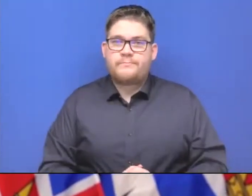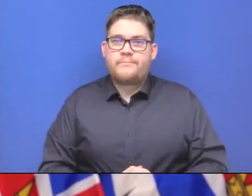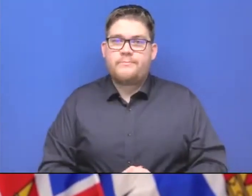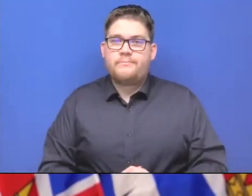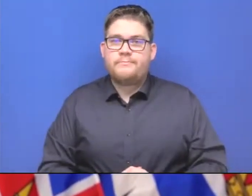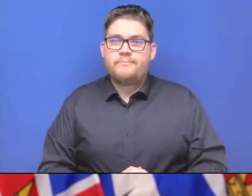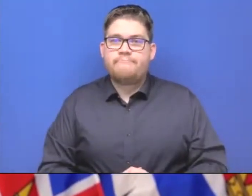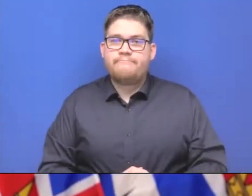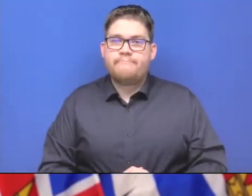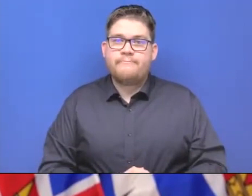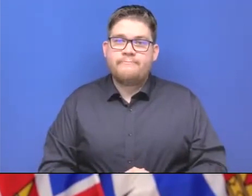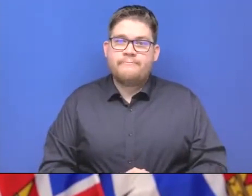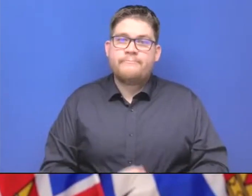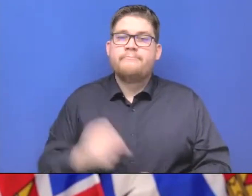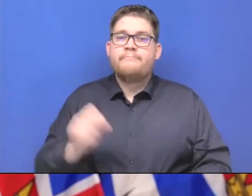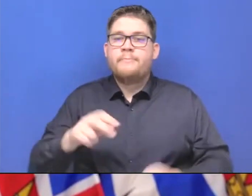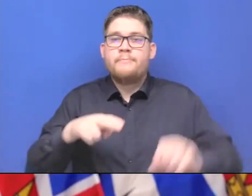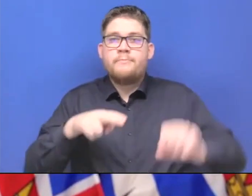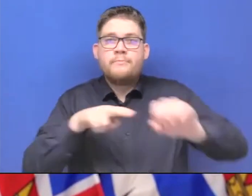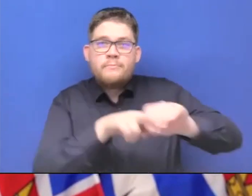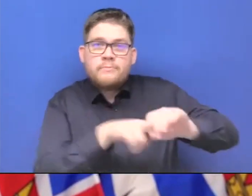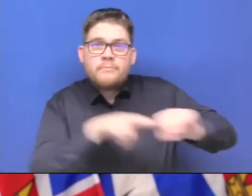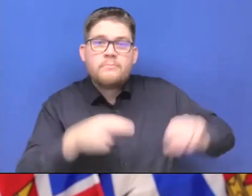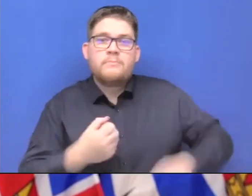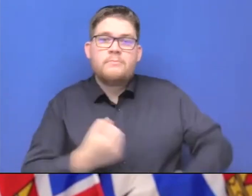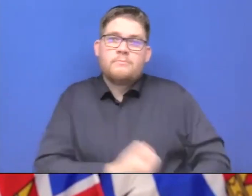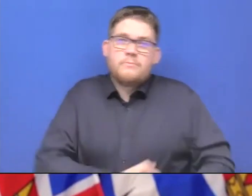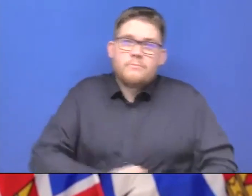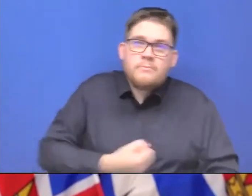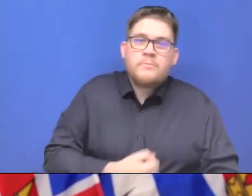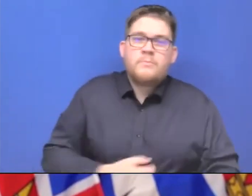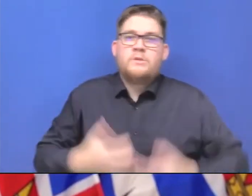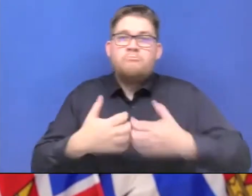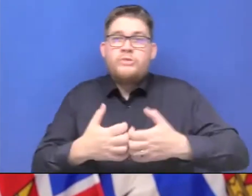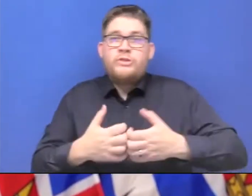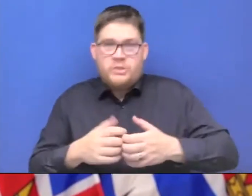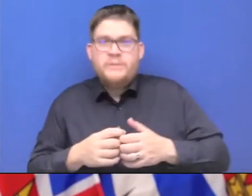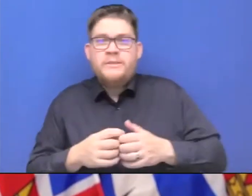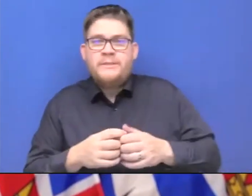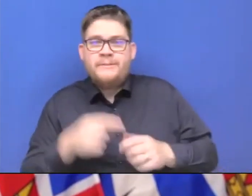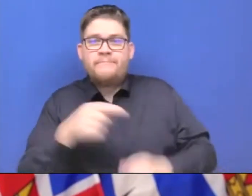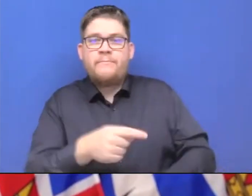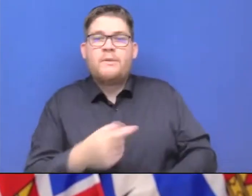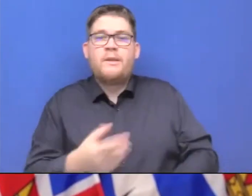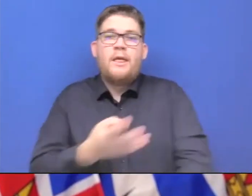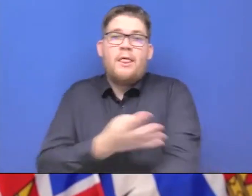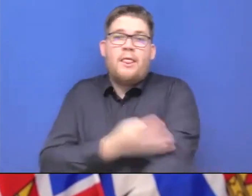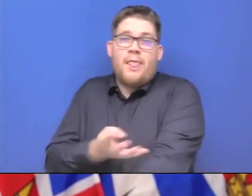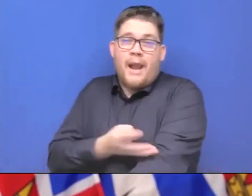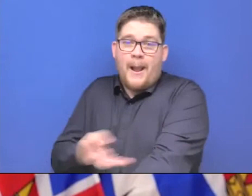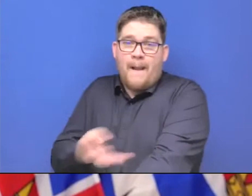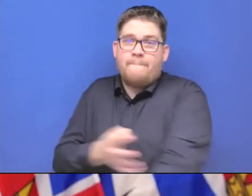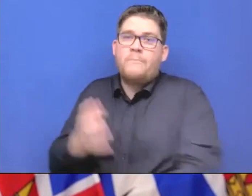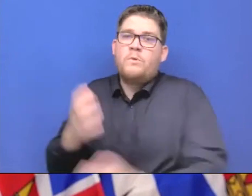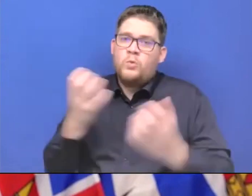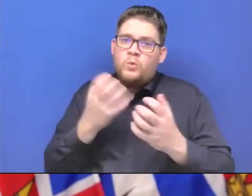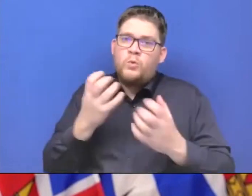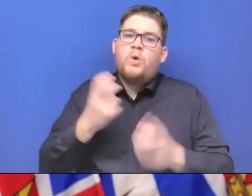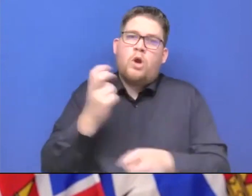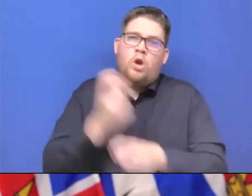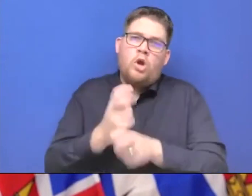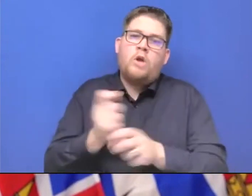surgery in interior health in this week. And just as we did in long-term care, we'll be making adjustments